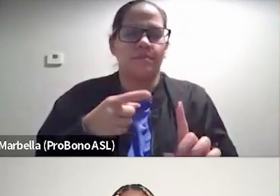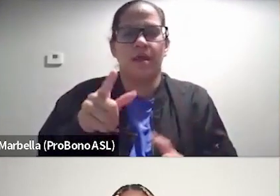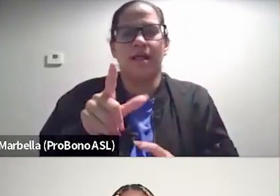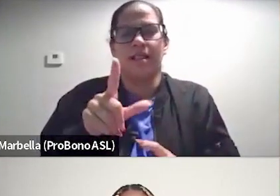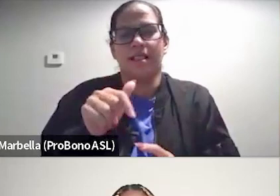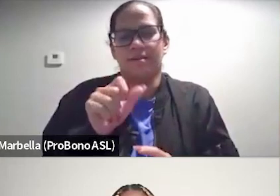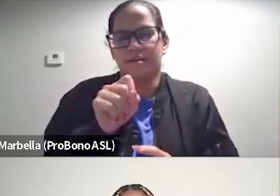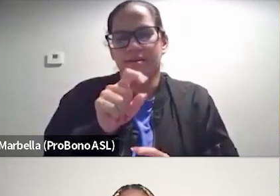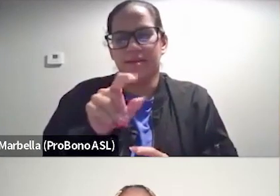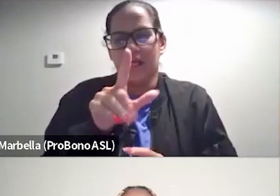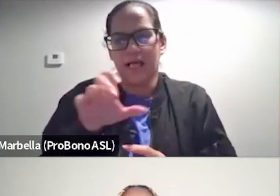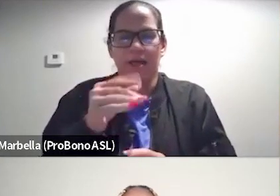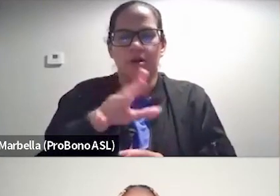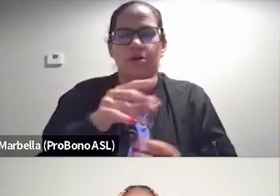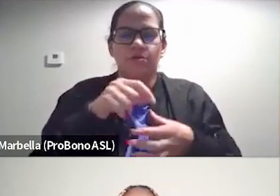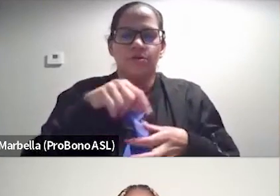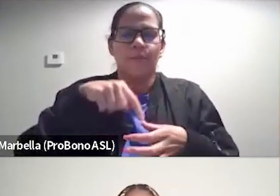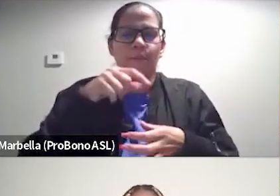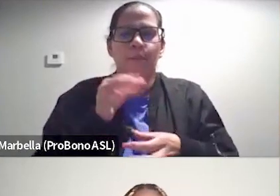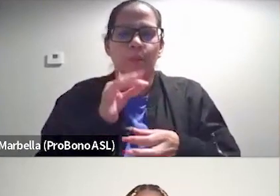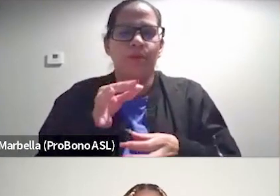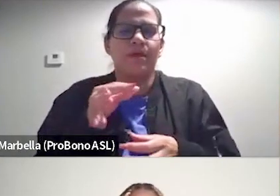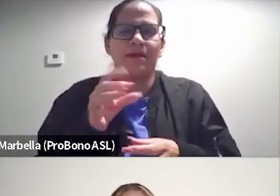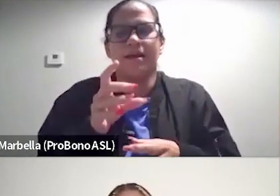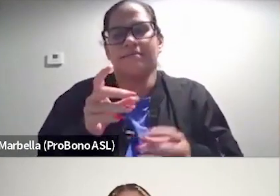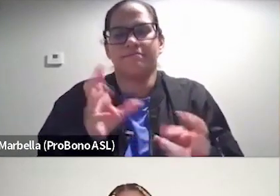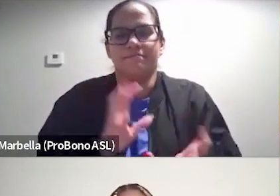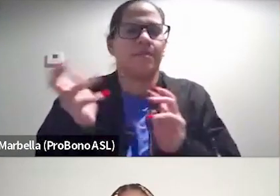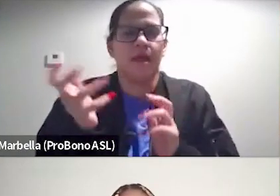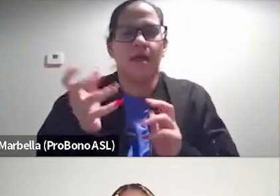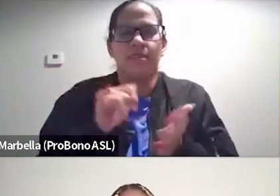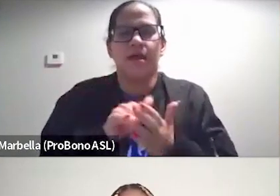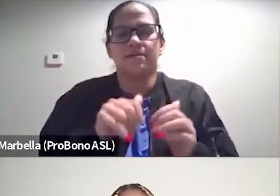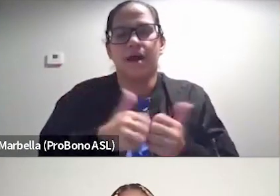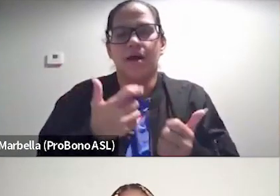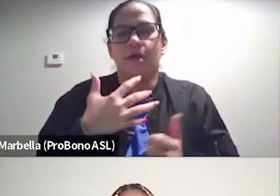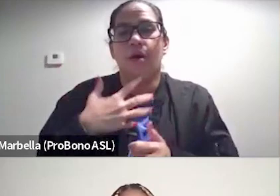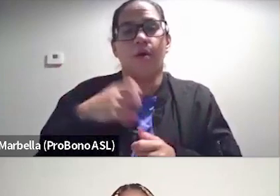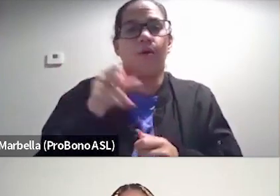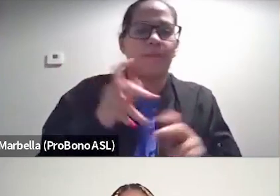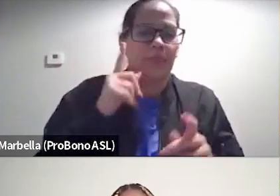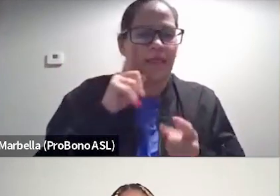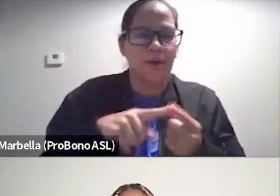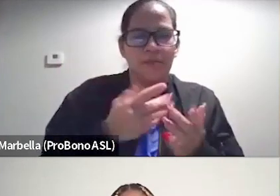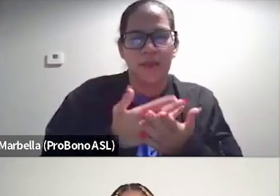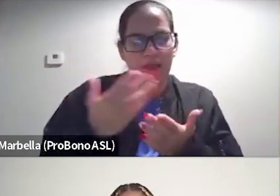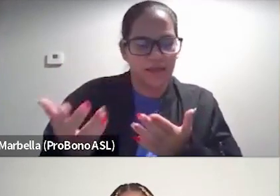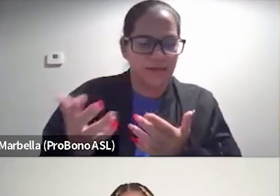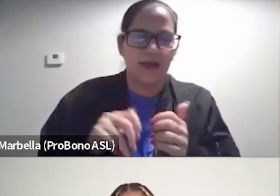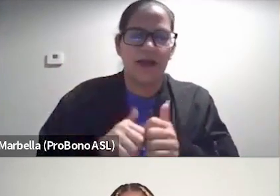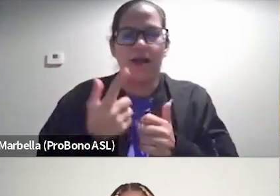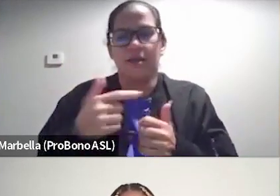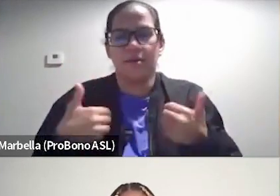smoothie debacle. Um, and I was looking for like, this is how the olds were thinking about things. So it was like, how are the